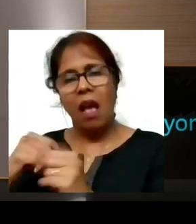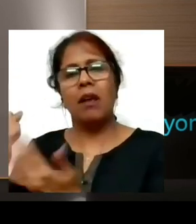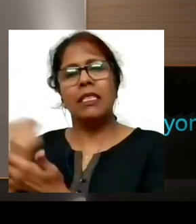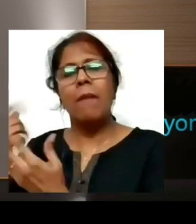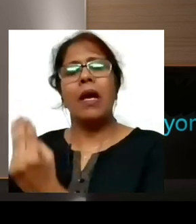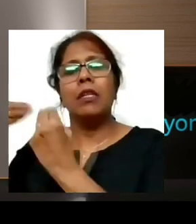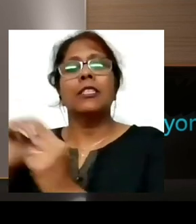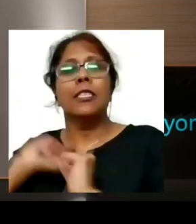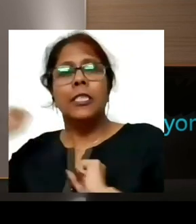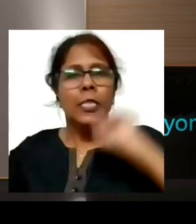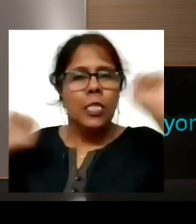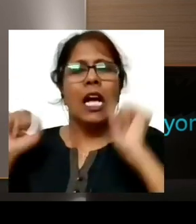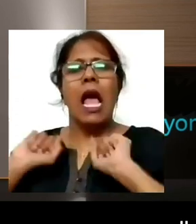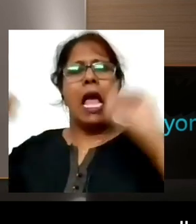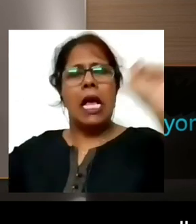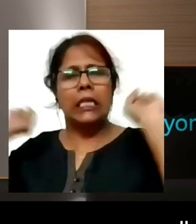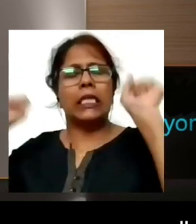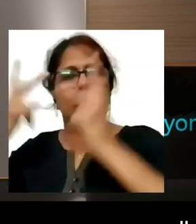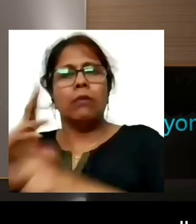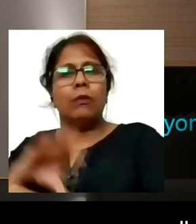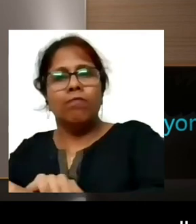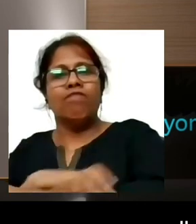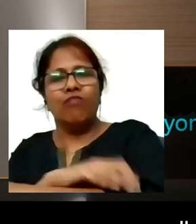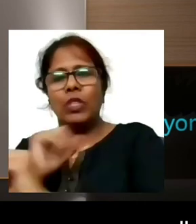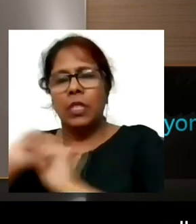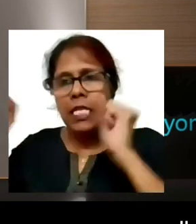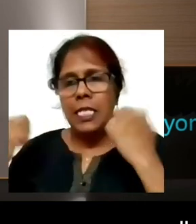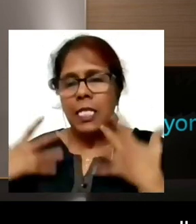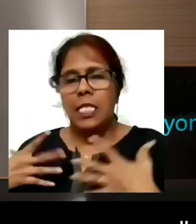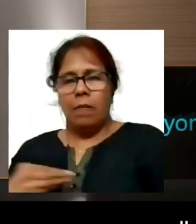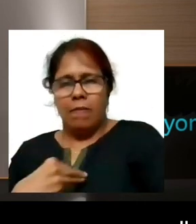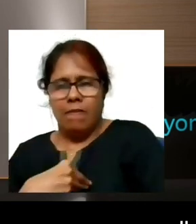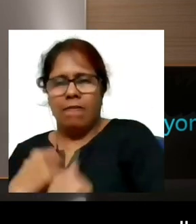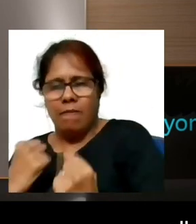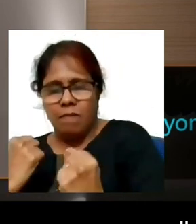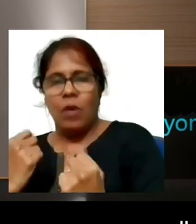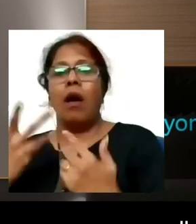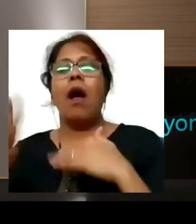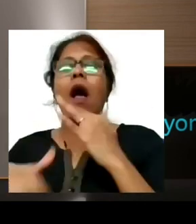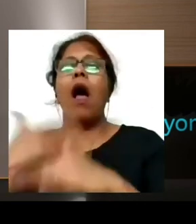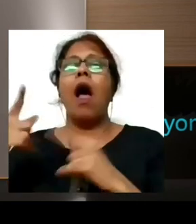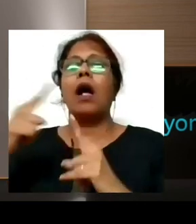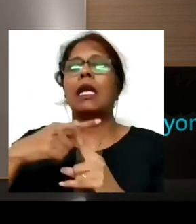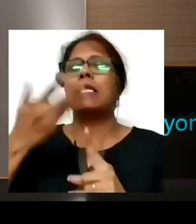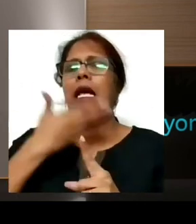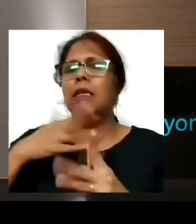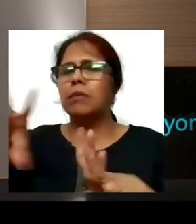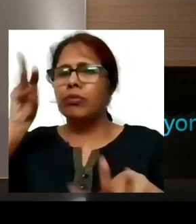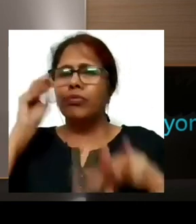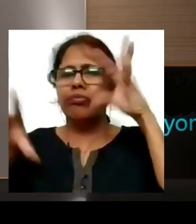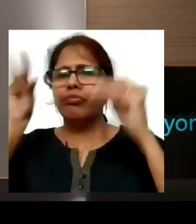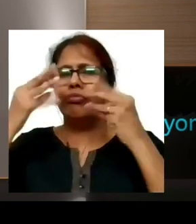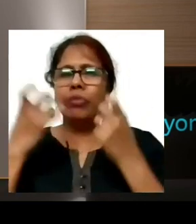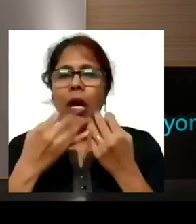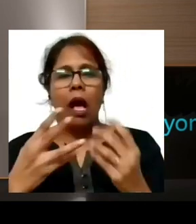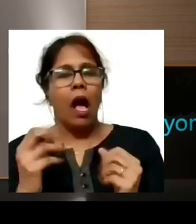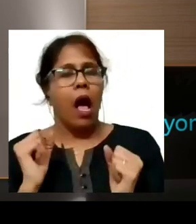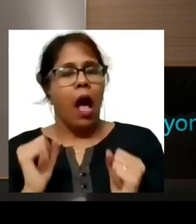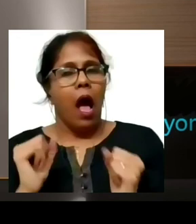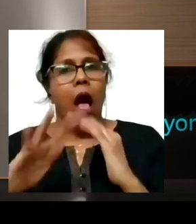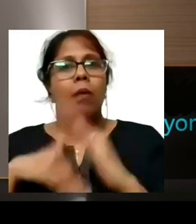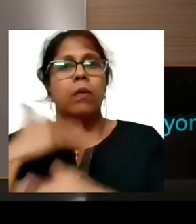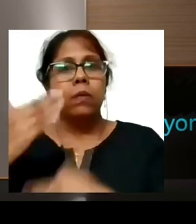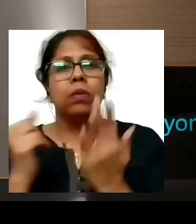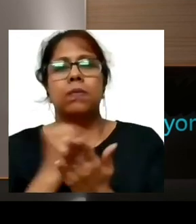I still remember during world championship, all I used to do was after finishing that hectic training, would, so, I mean, I would